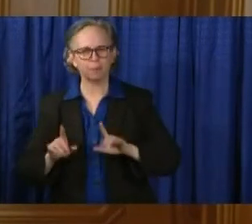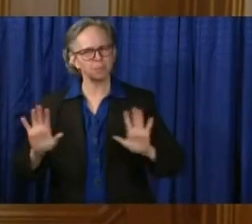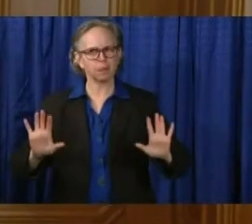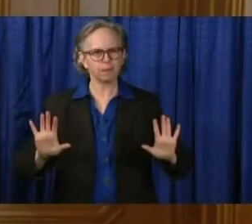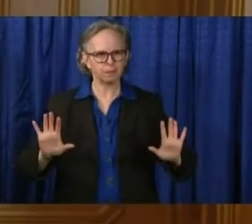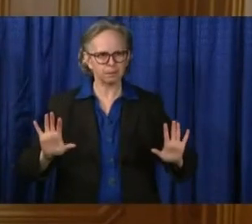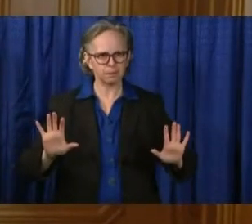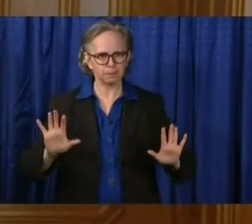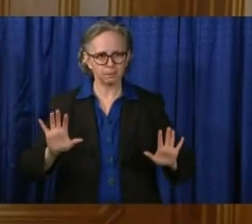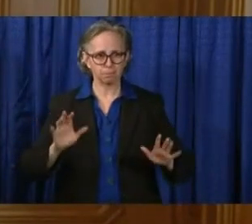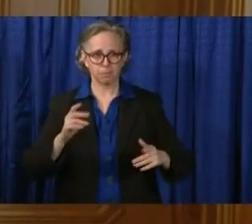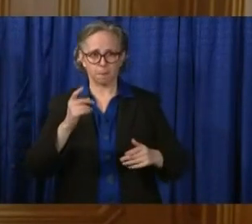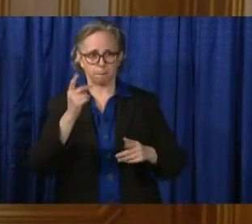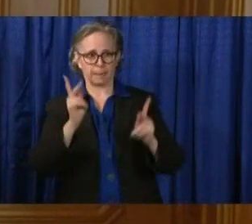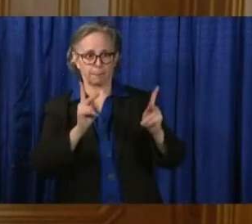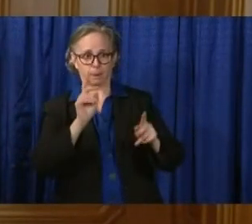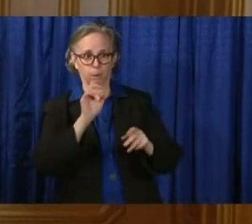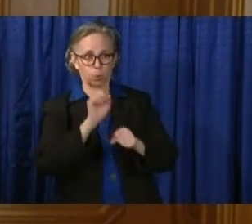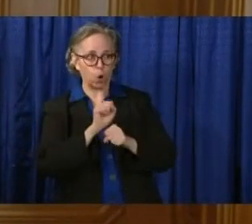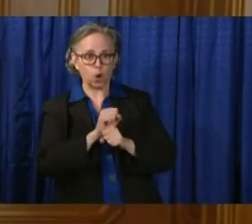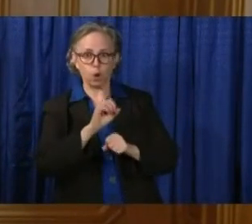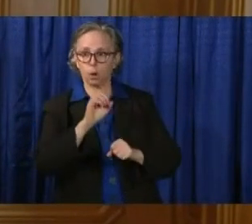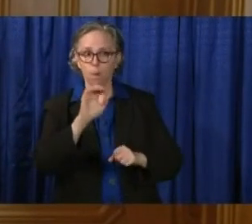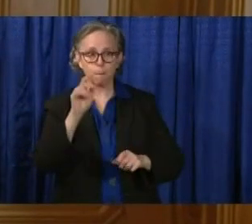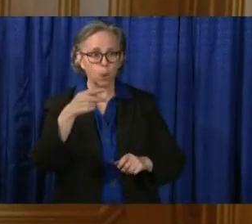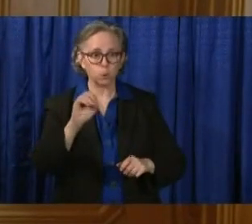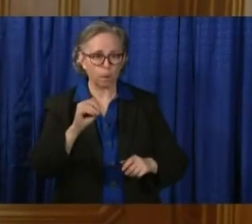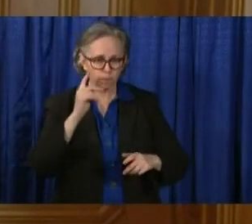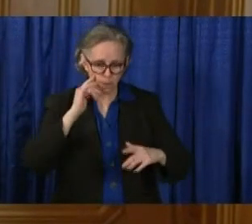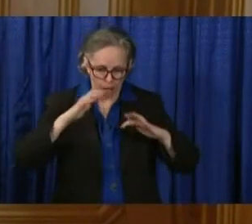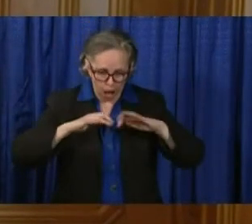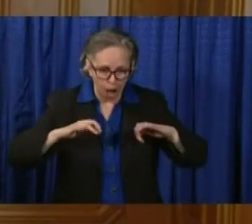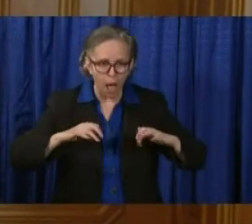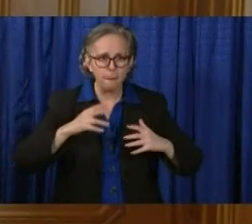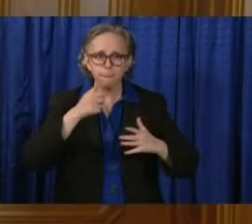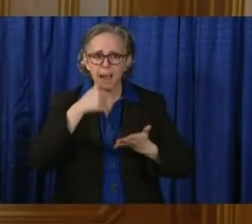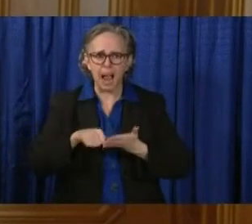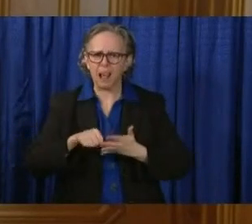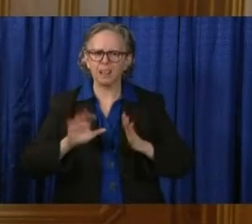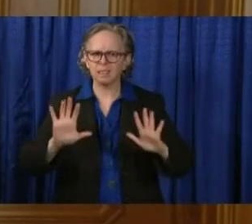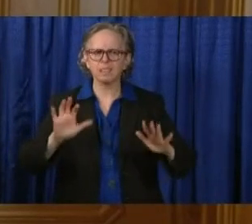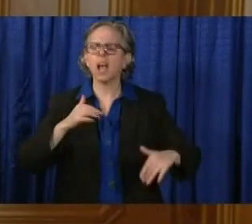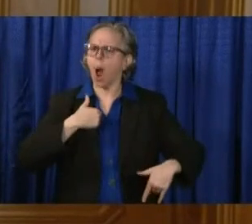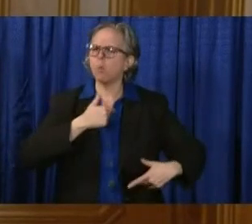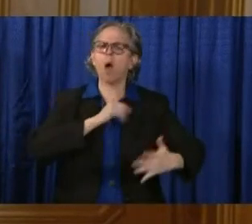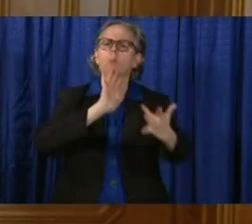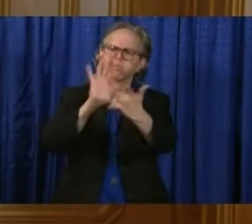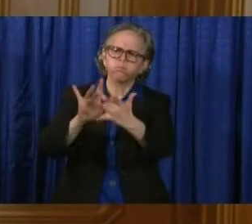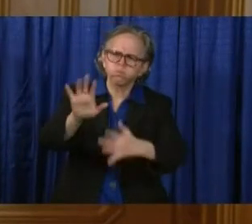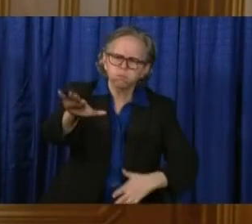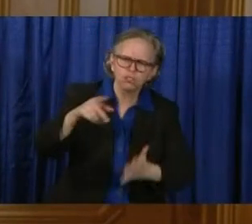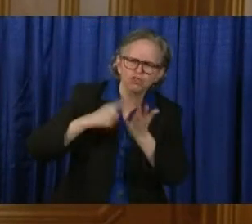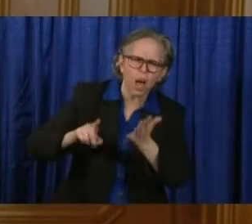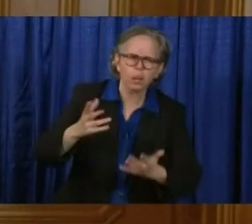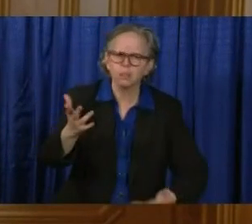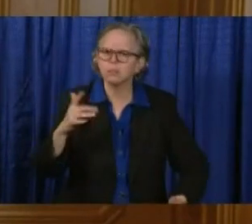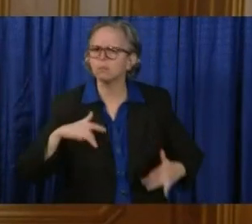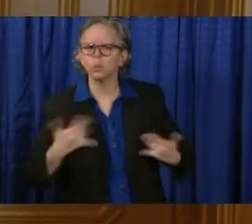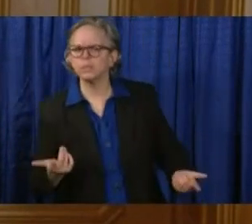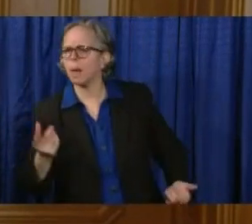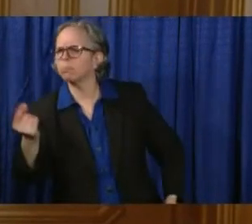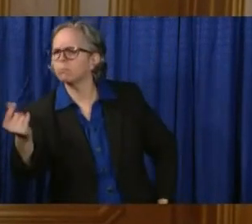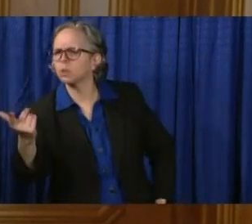mail or, you know, where that is taking place. So I certainly will check into that, and I'll see if we can